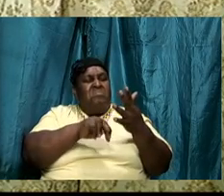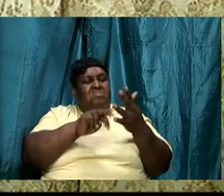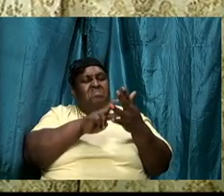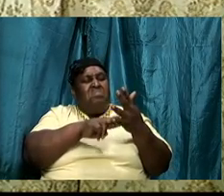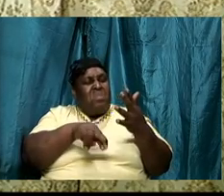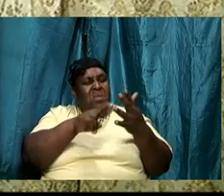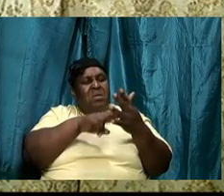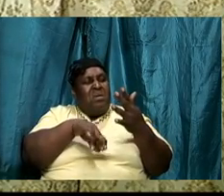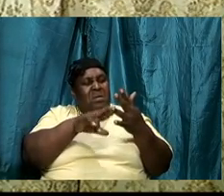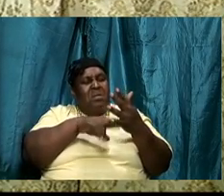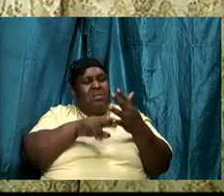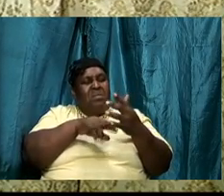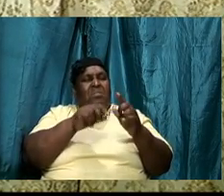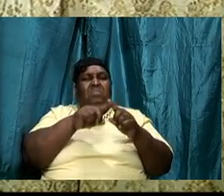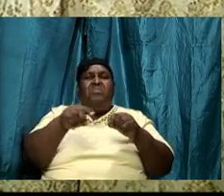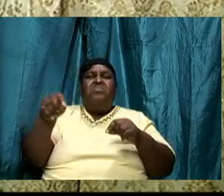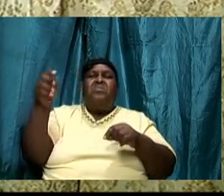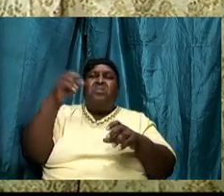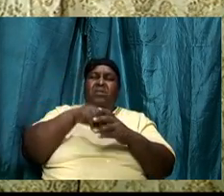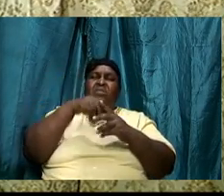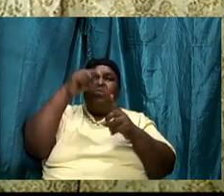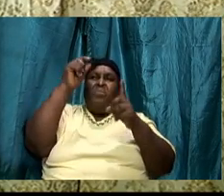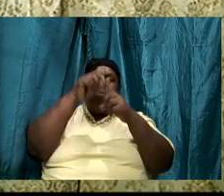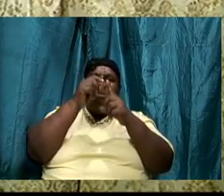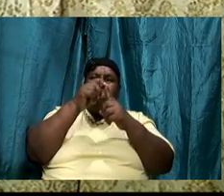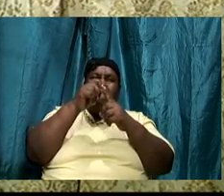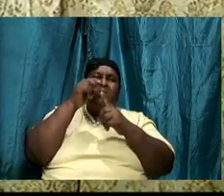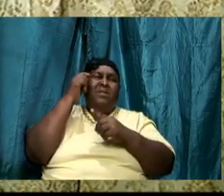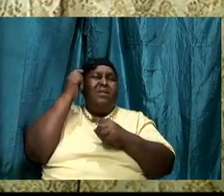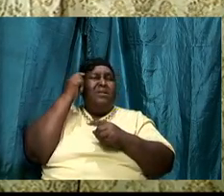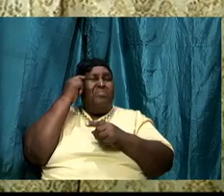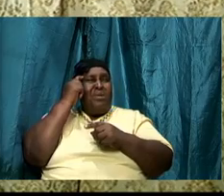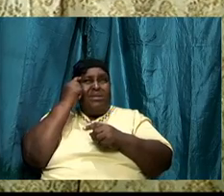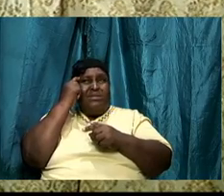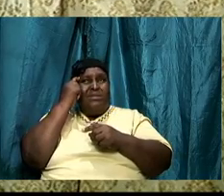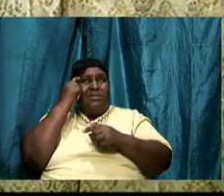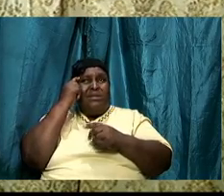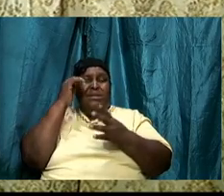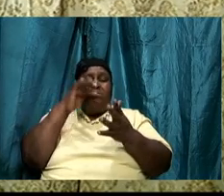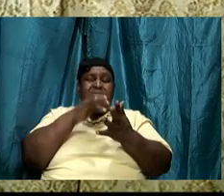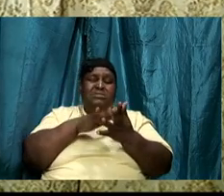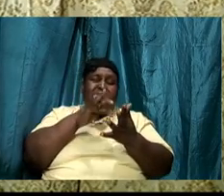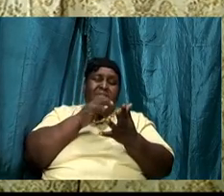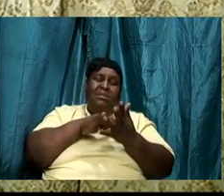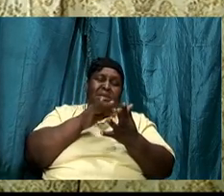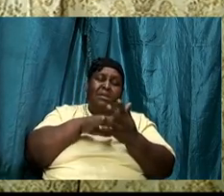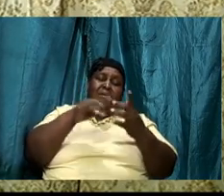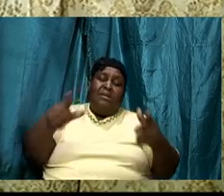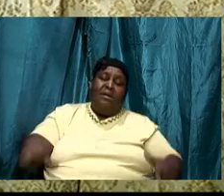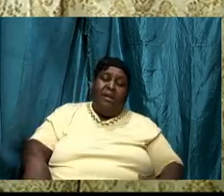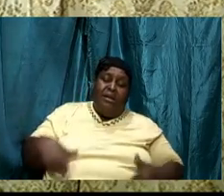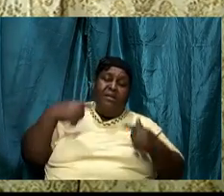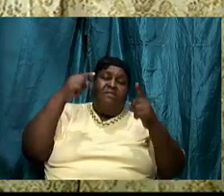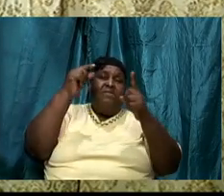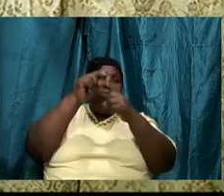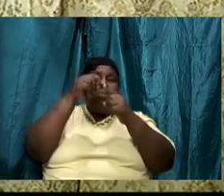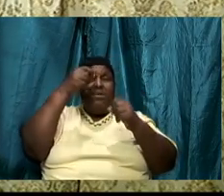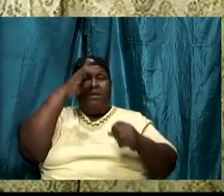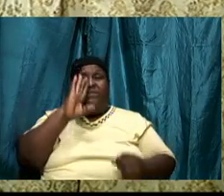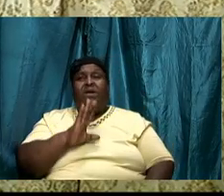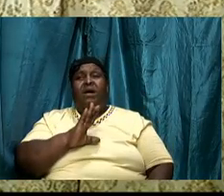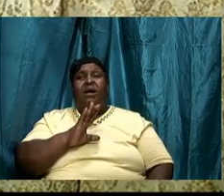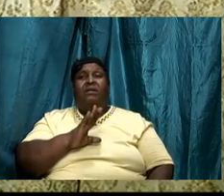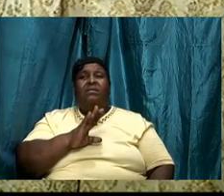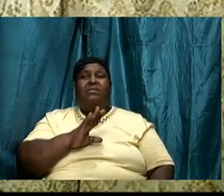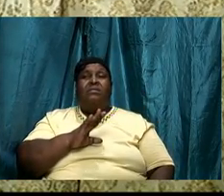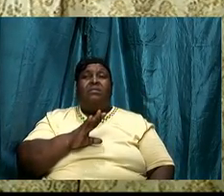yes reading and studying and meditating on the word yes and living the word if you are